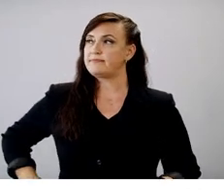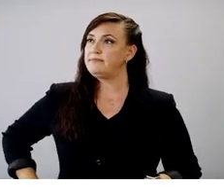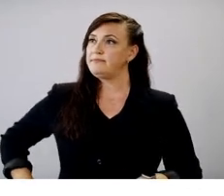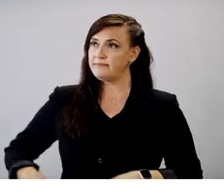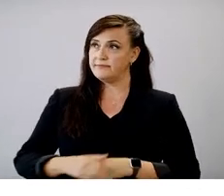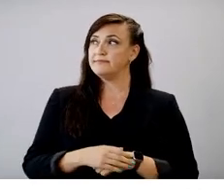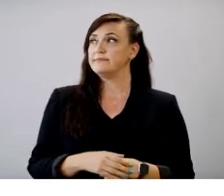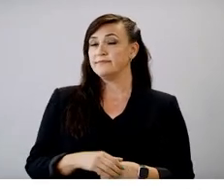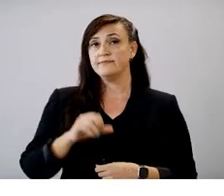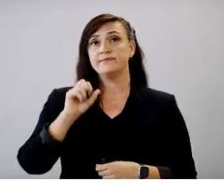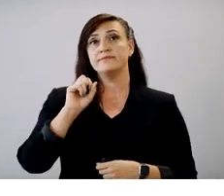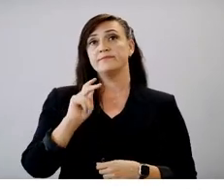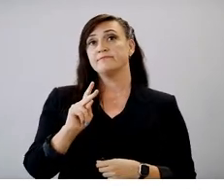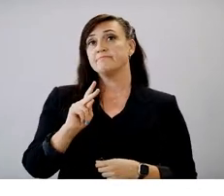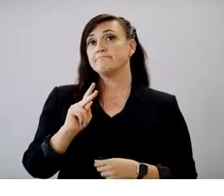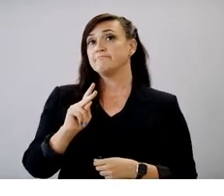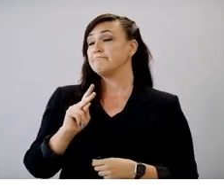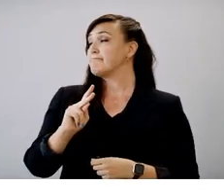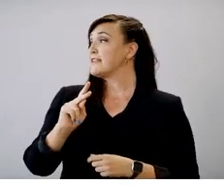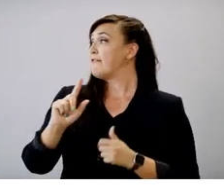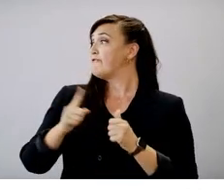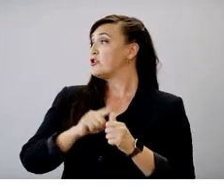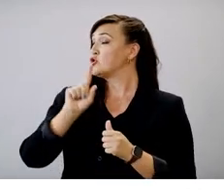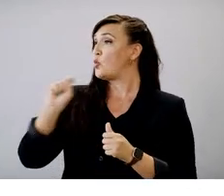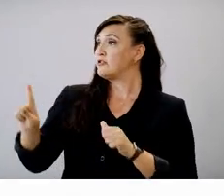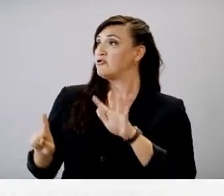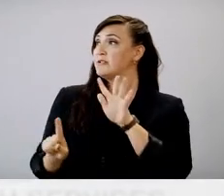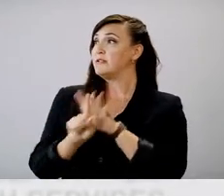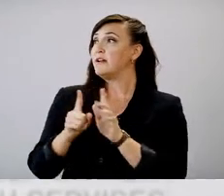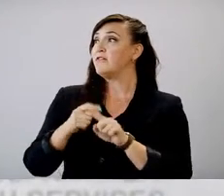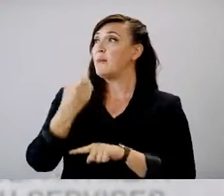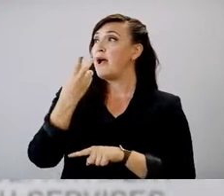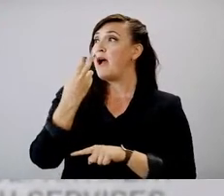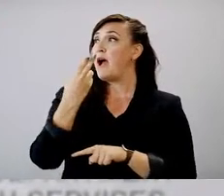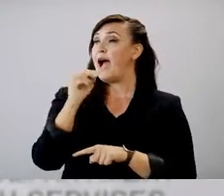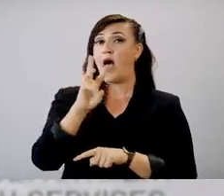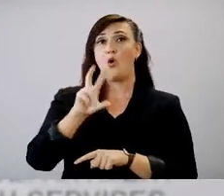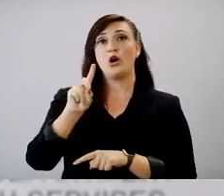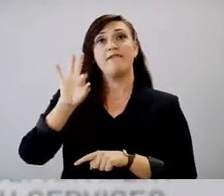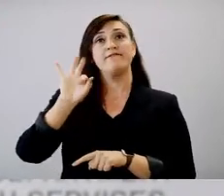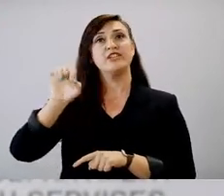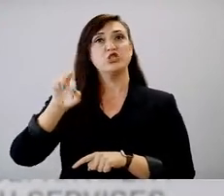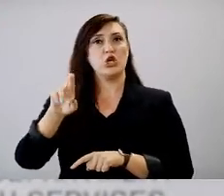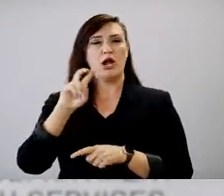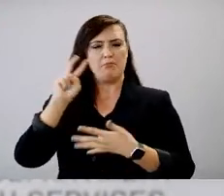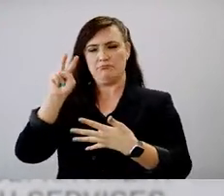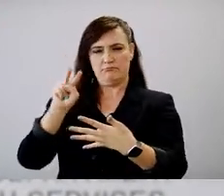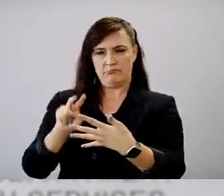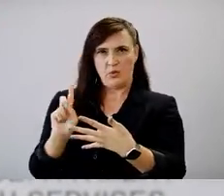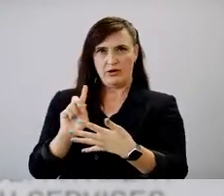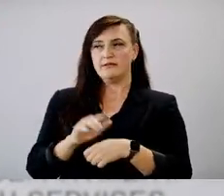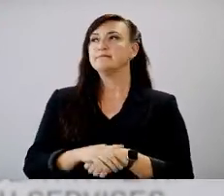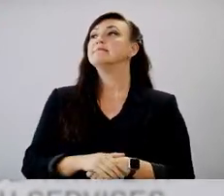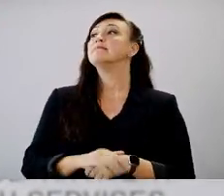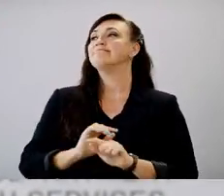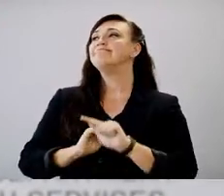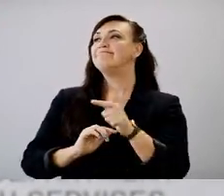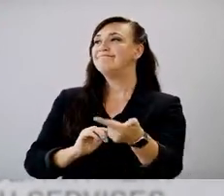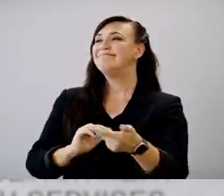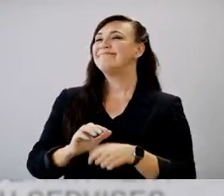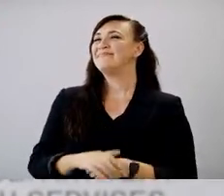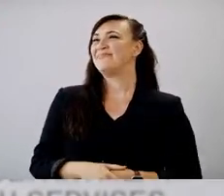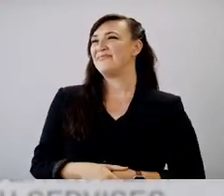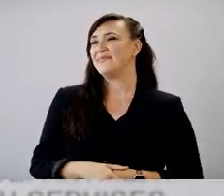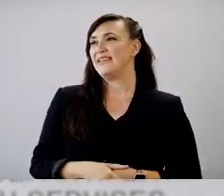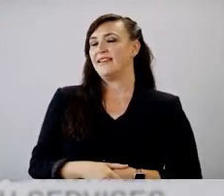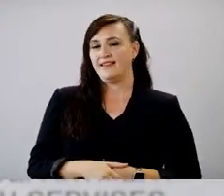Okay, director. Our first question is from Howard Fisher. If I can figure this out. Yes. There we